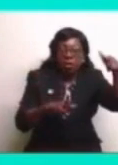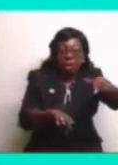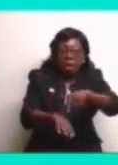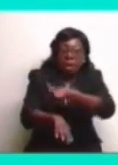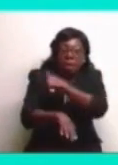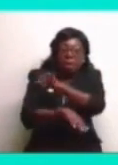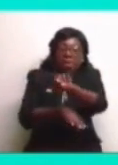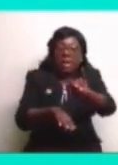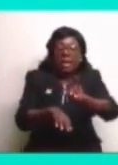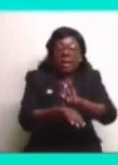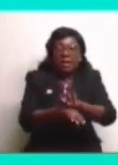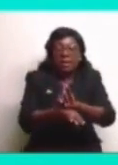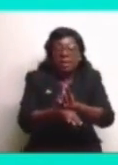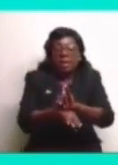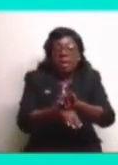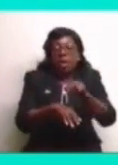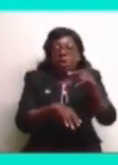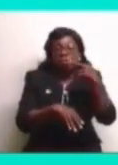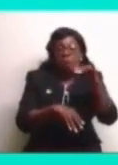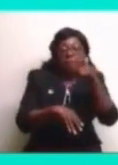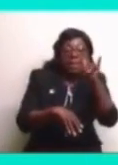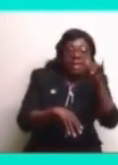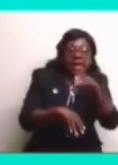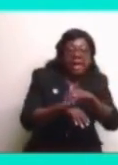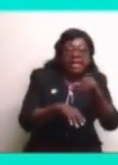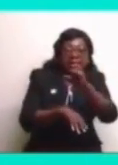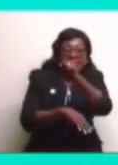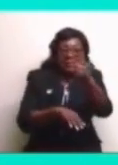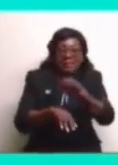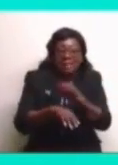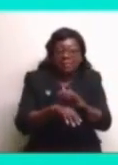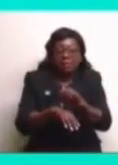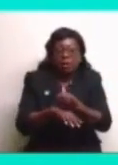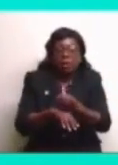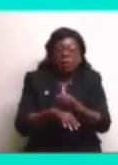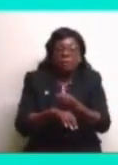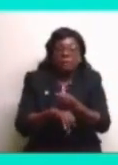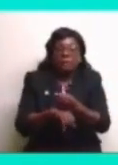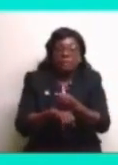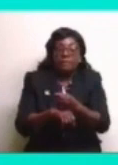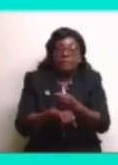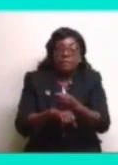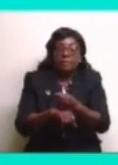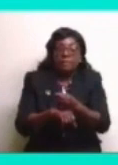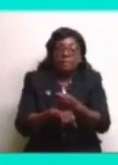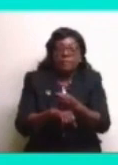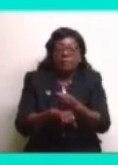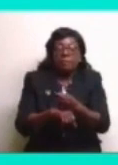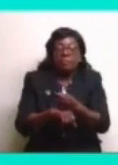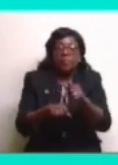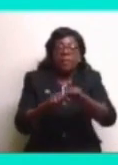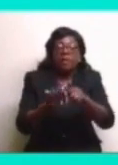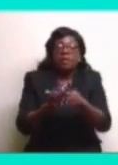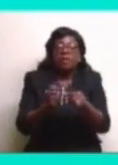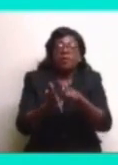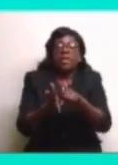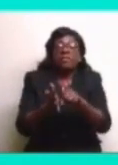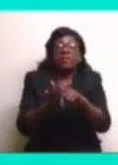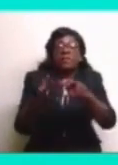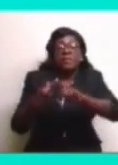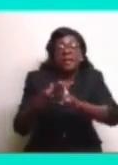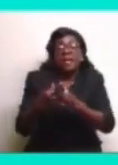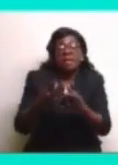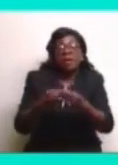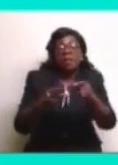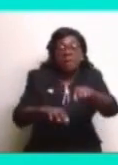at Rumke and San Salvador in the constituency there. And so that was the beginning